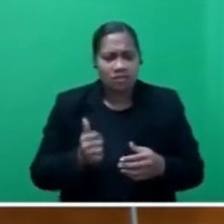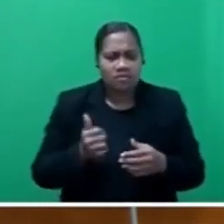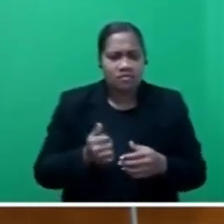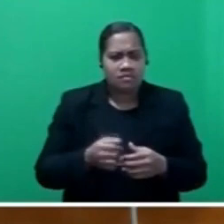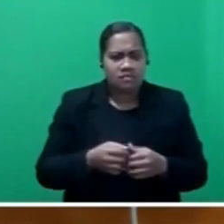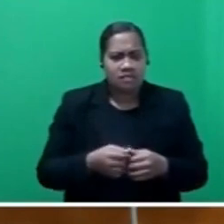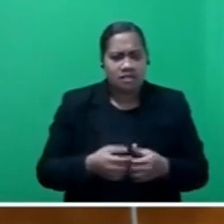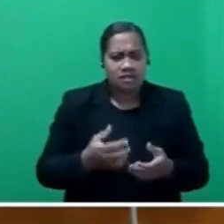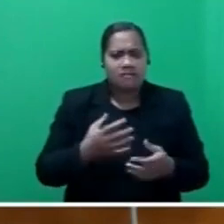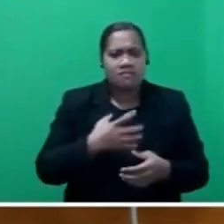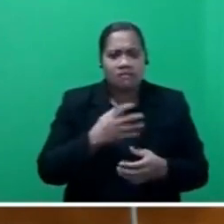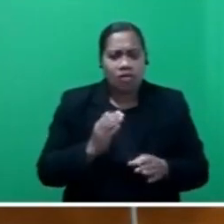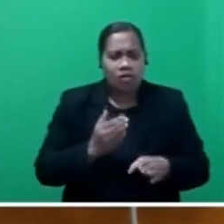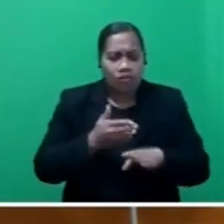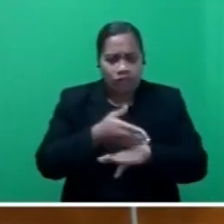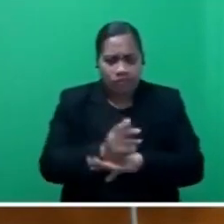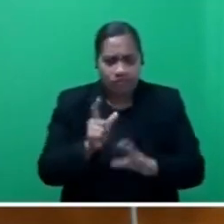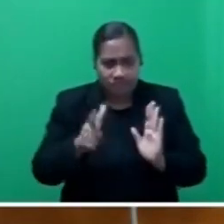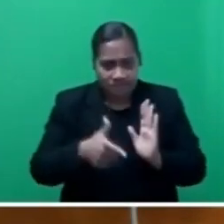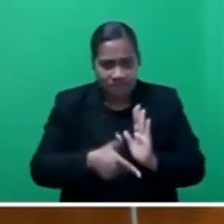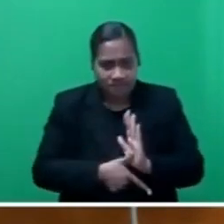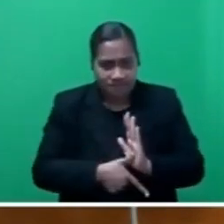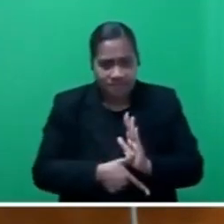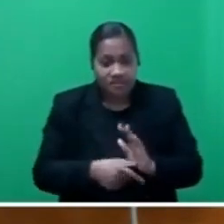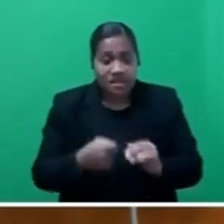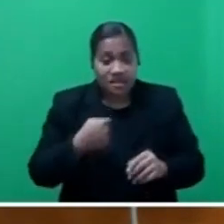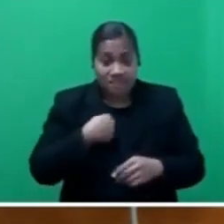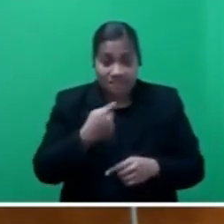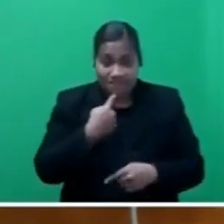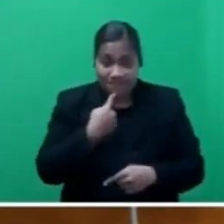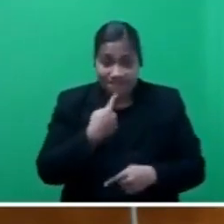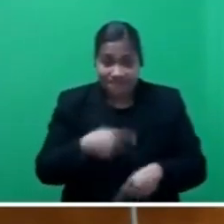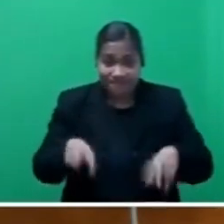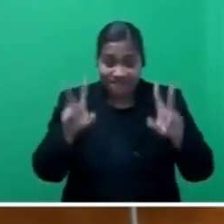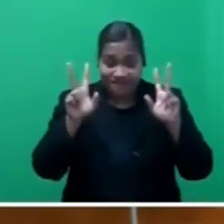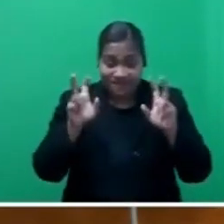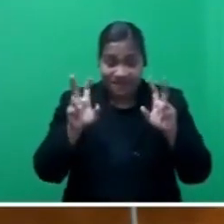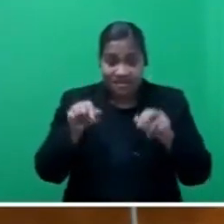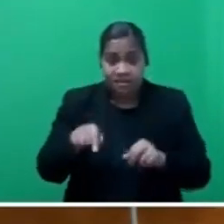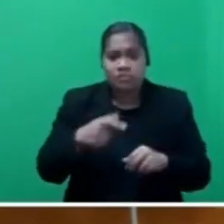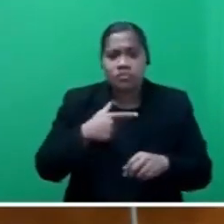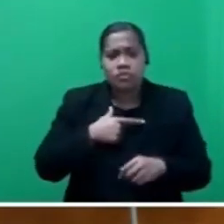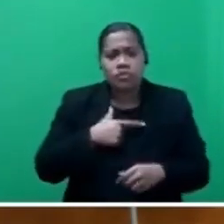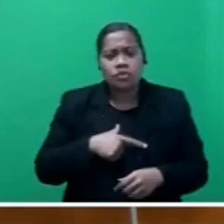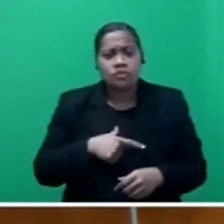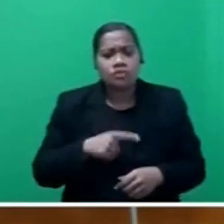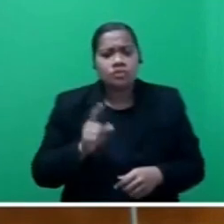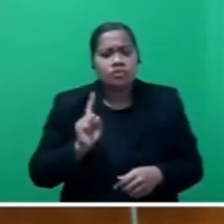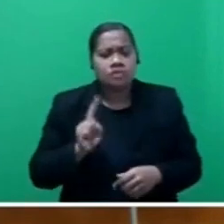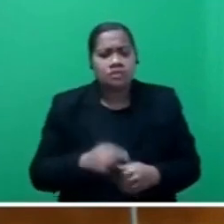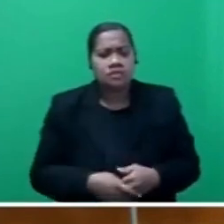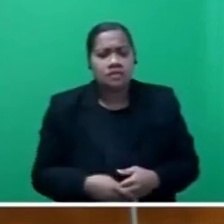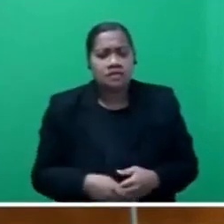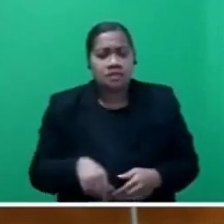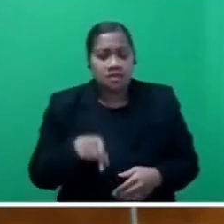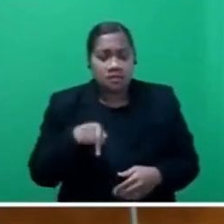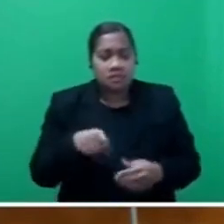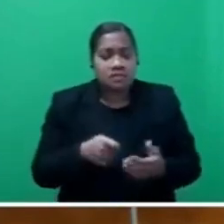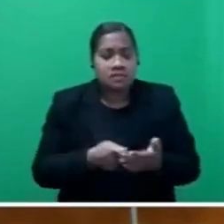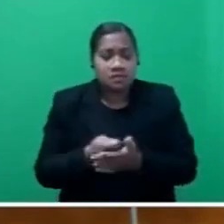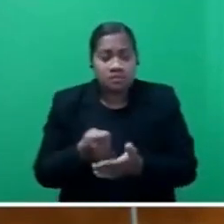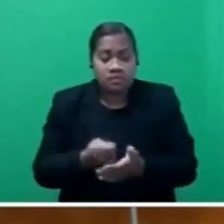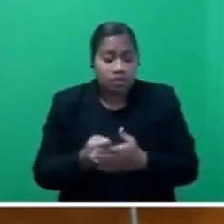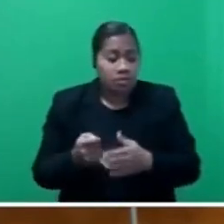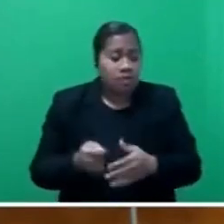employment. I said entitlements because that is what it is. These are payments long